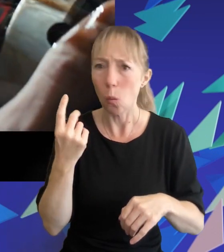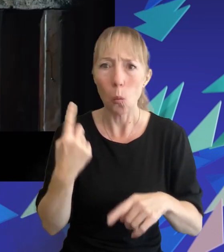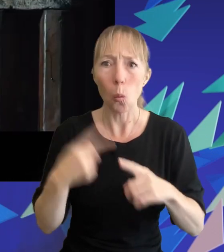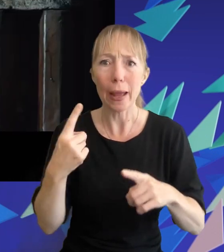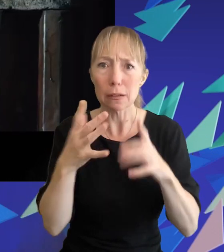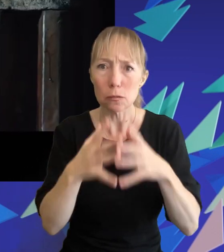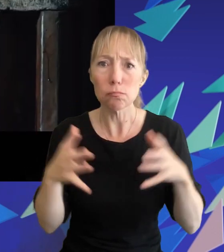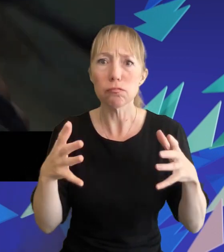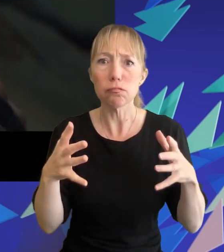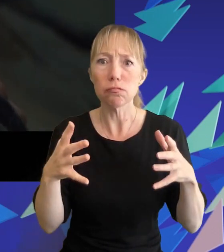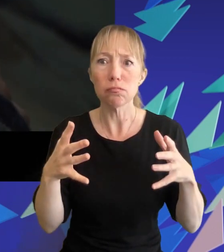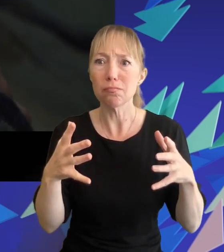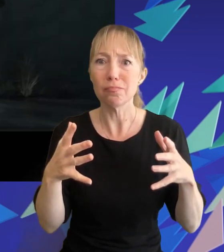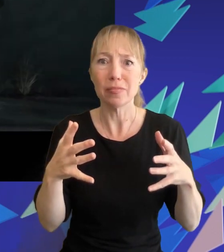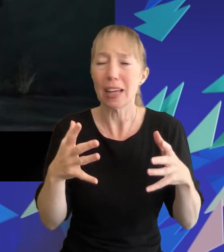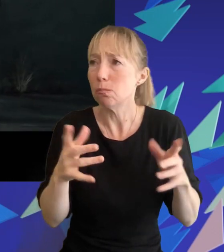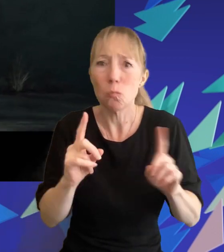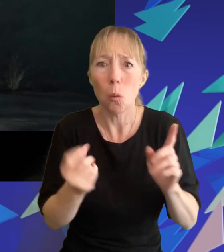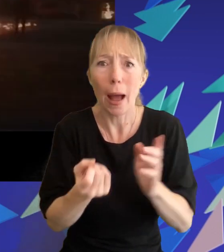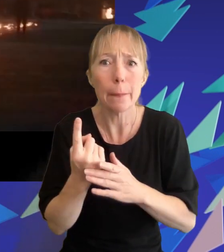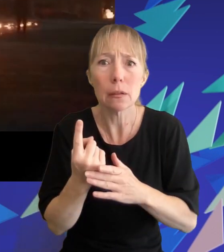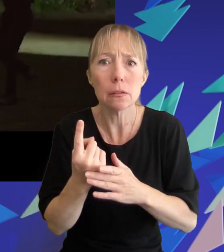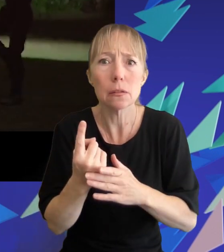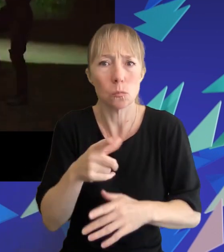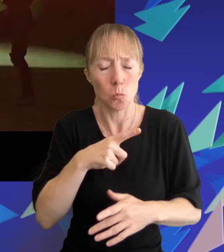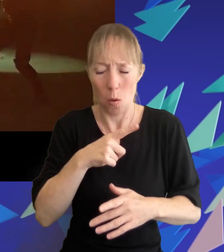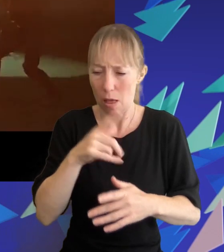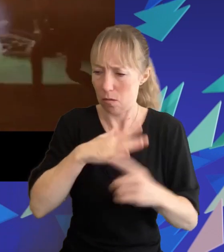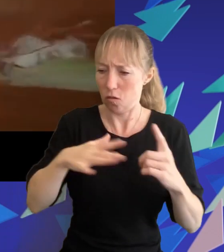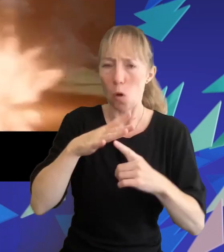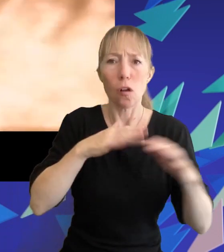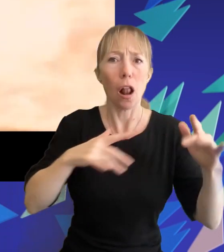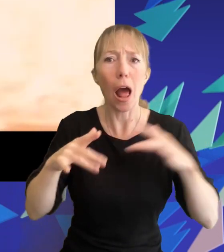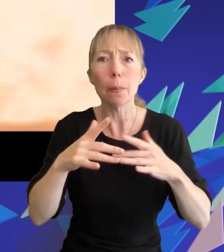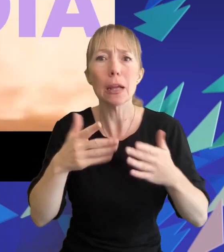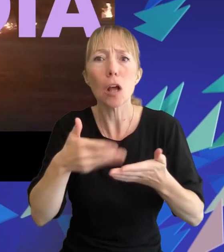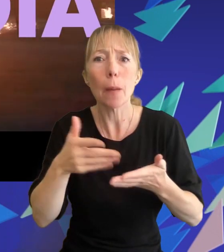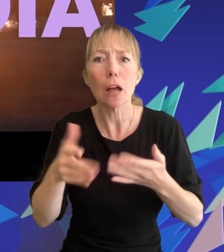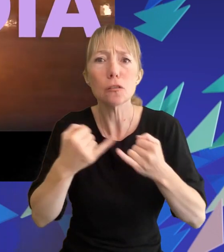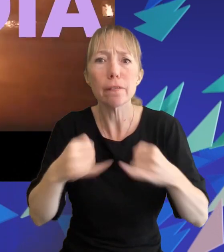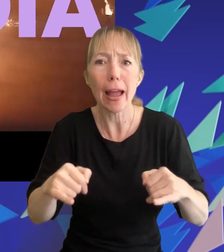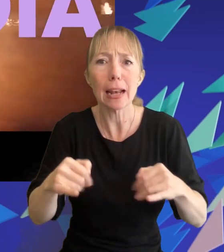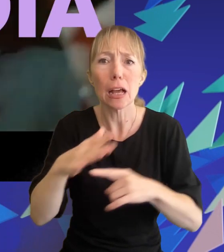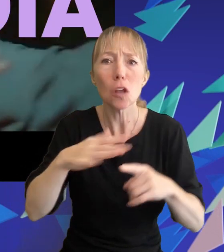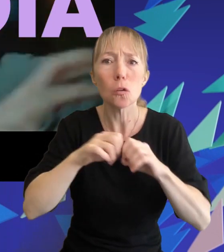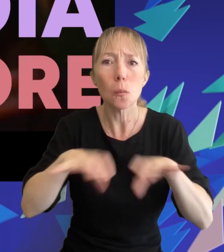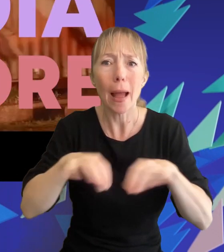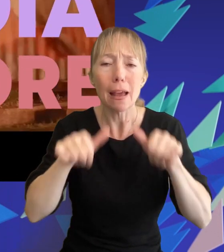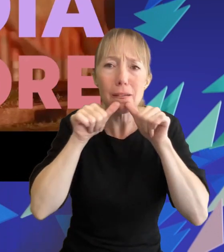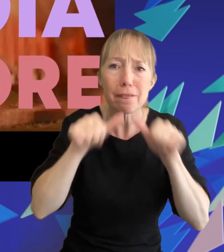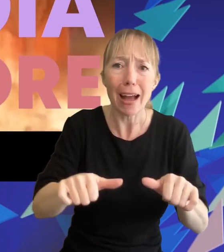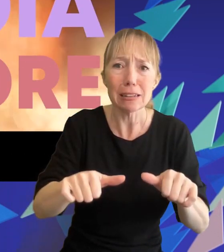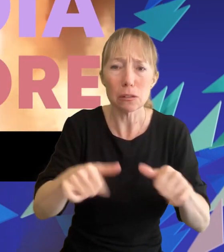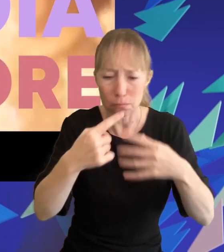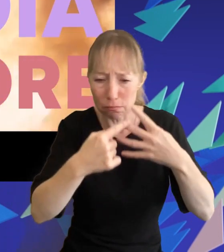seemingly overnight what went wrong how did the social climate commercial failures social media and fandom and much